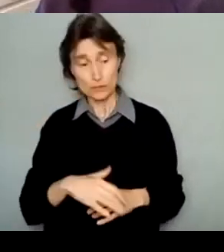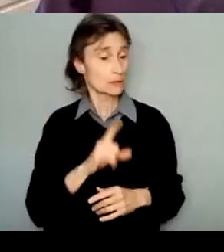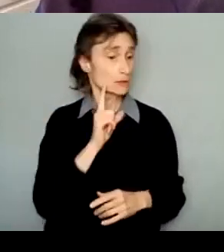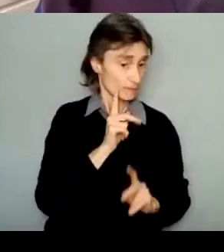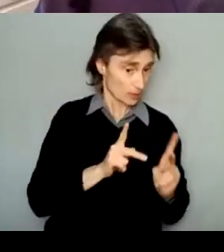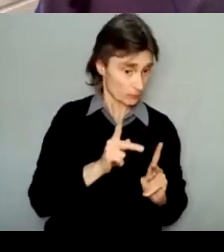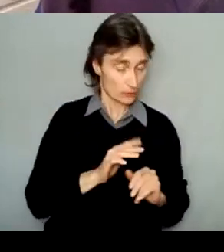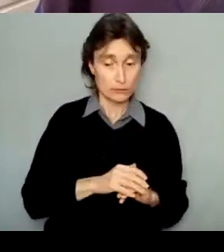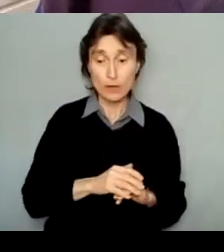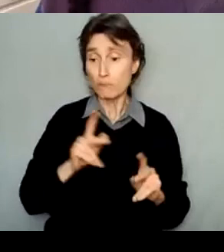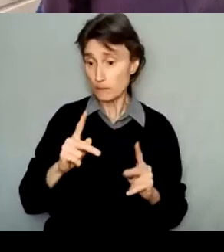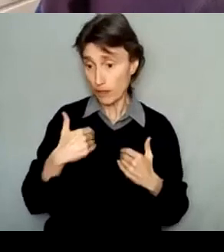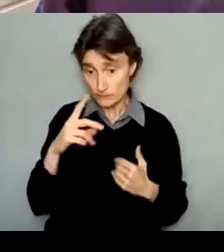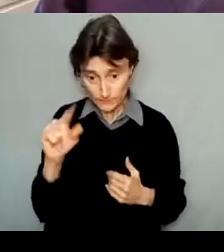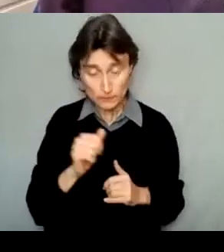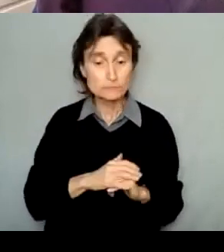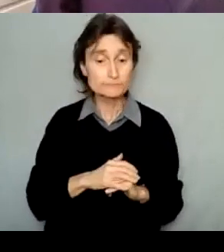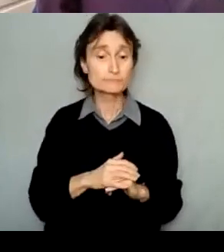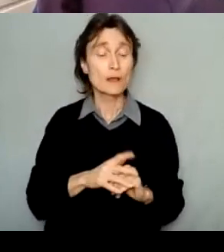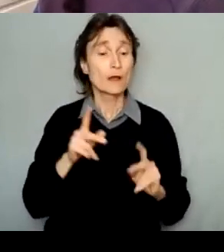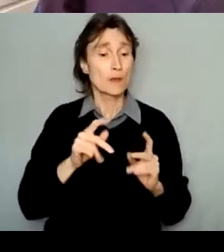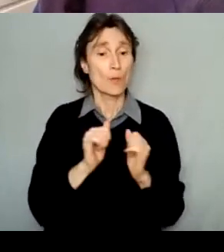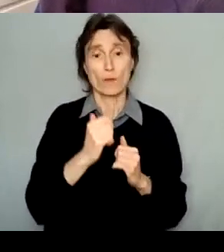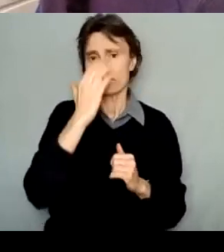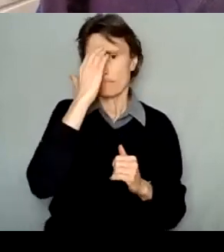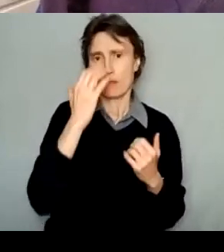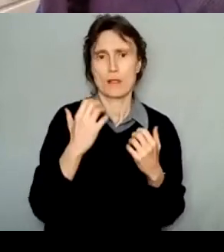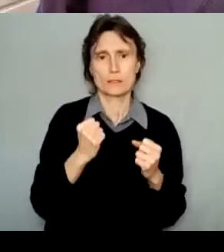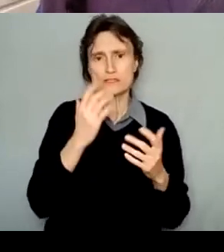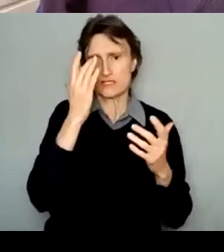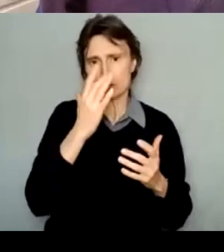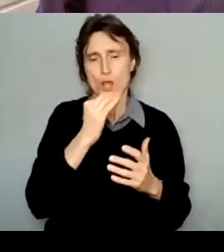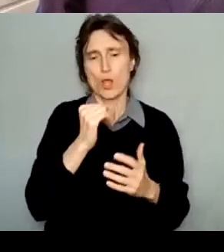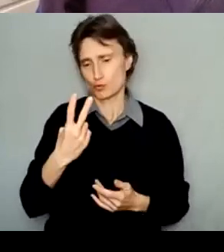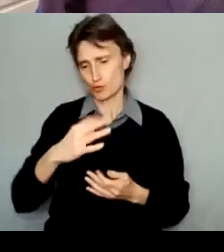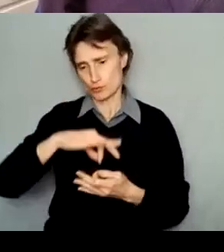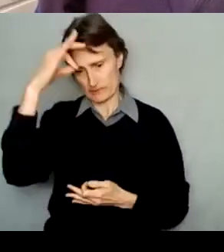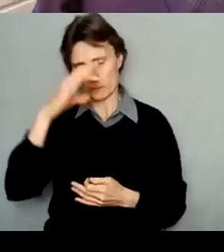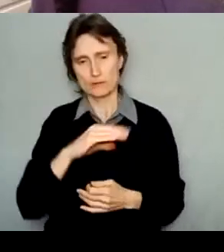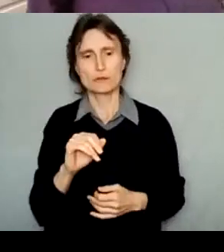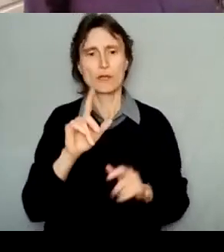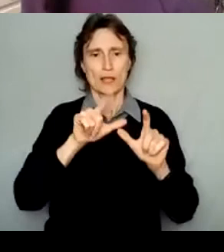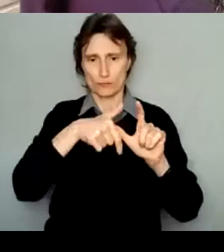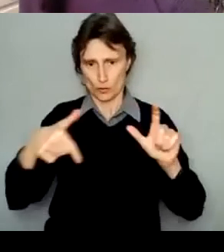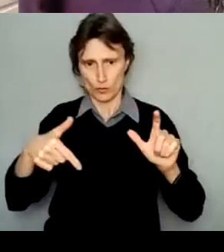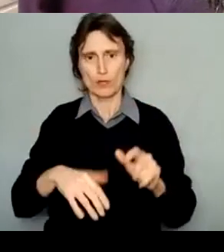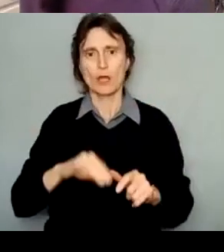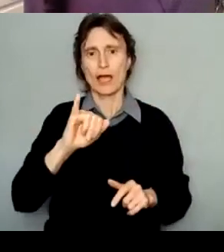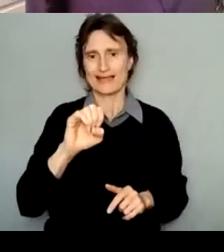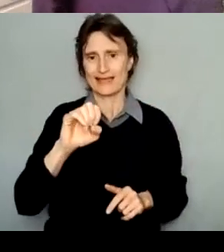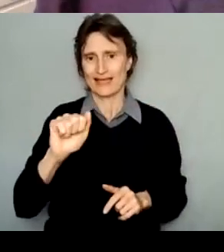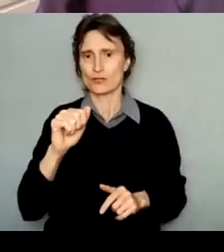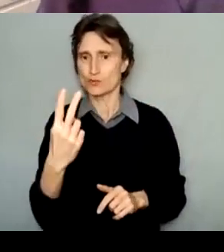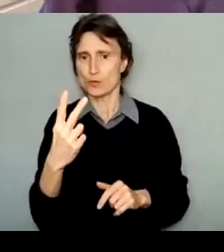Persons with Disabilities, Persons Living with Mental Illness, and Two-Spirit LGBTQIAP Plus Individuals.